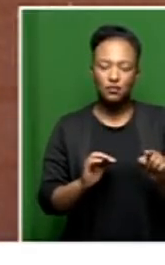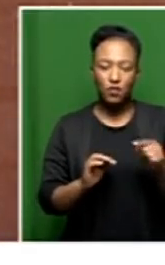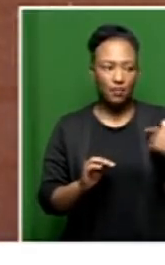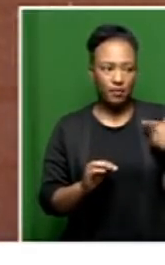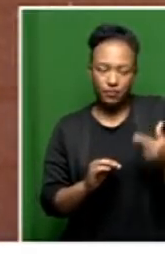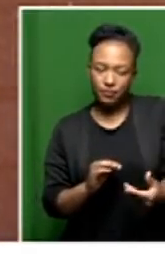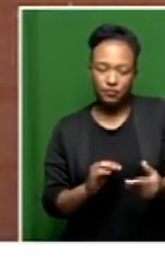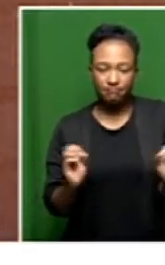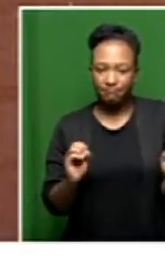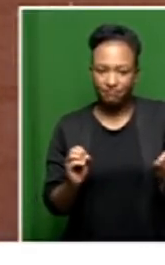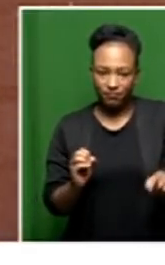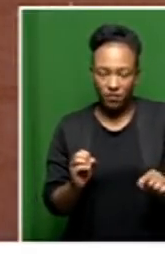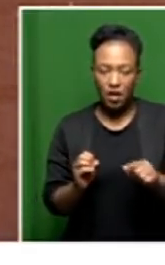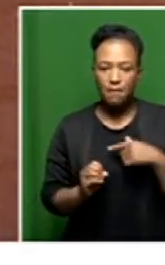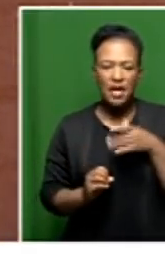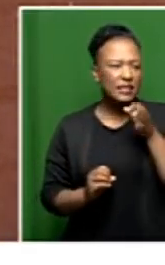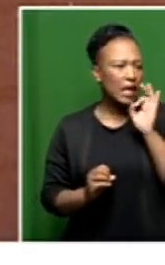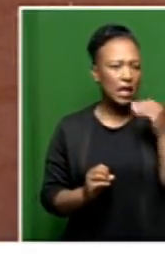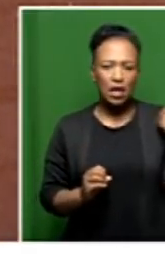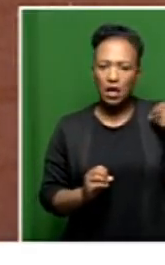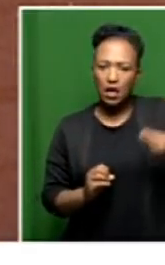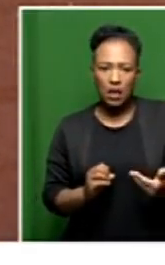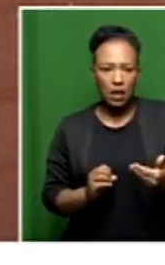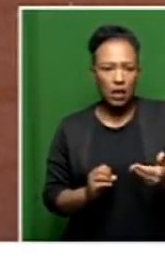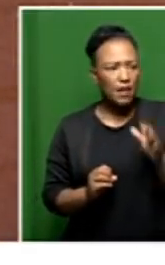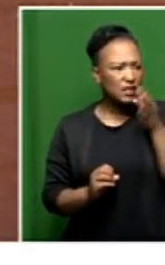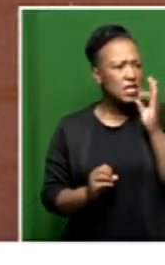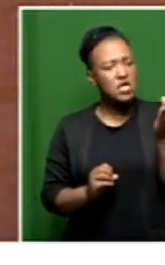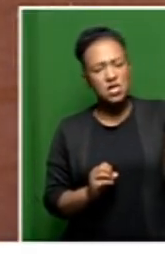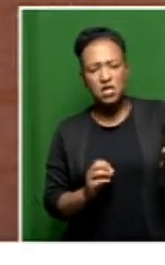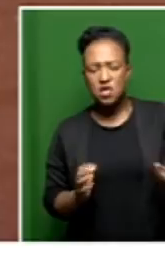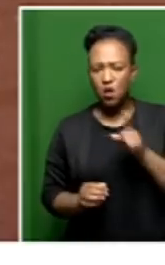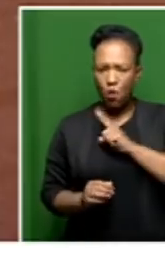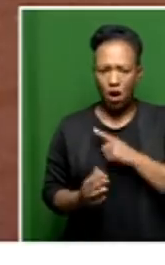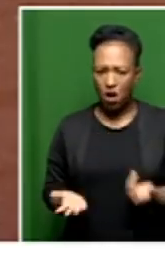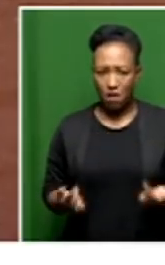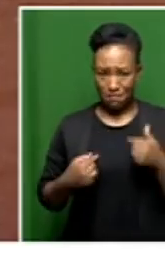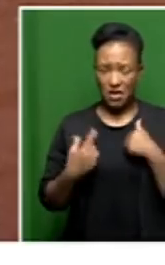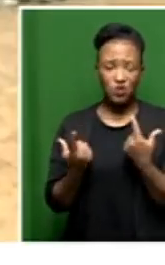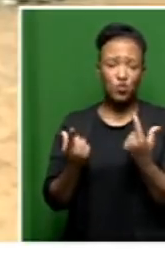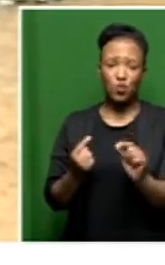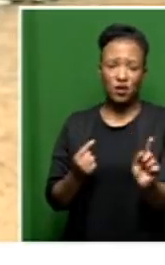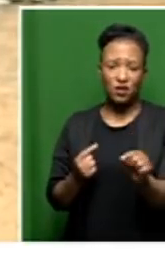I haven't had tea since the morning. But my tea is there. Why? What must I do?